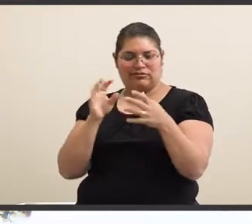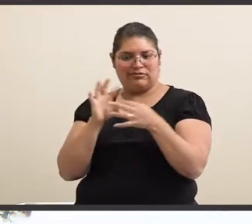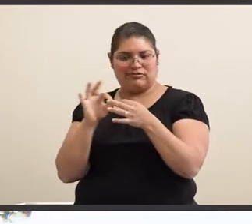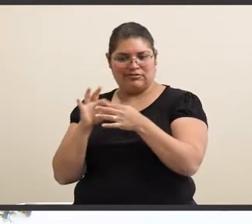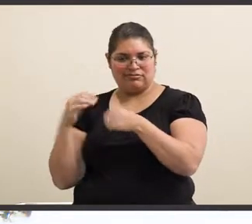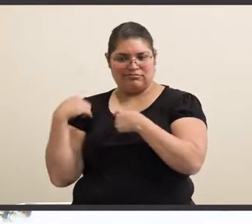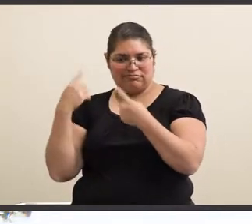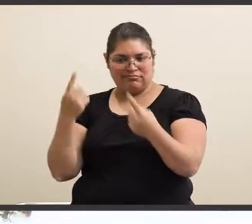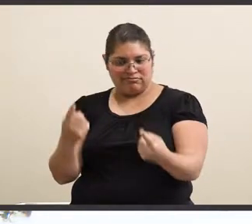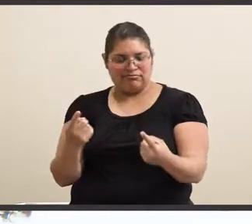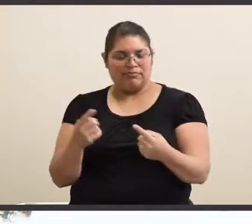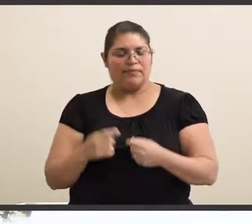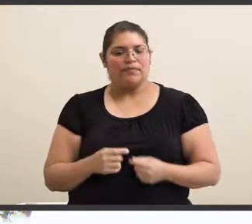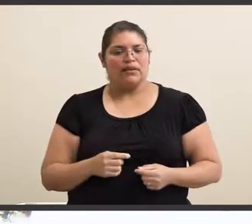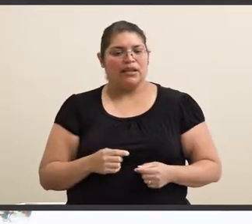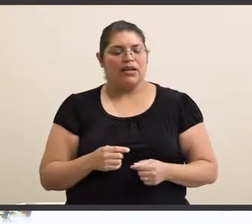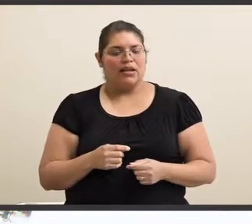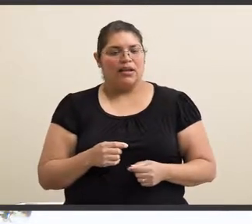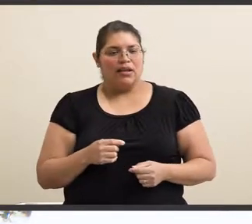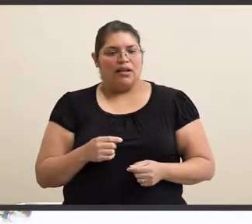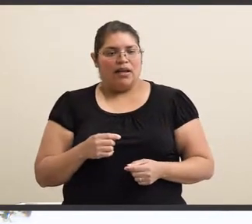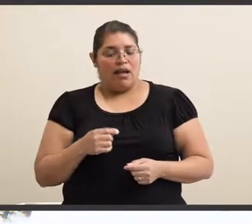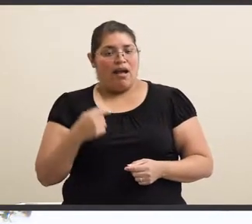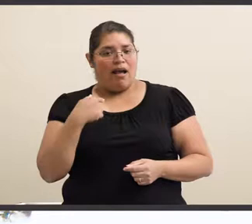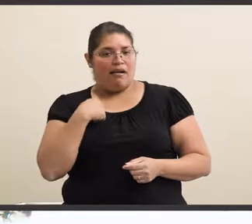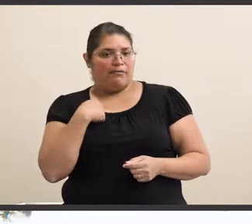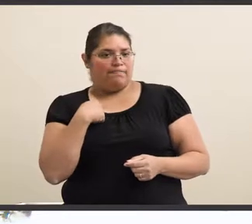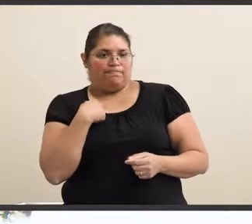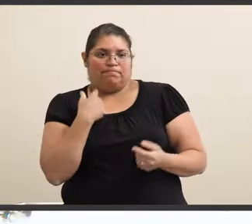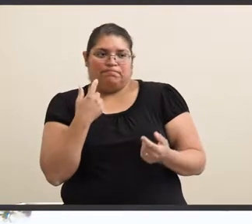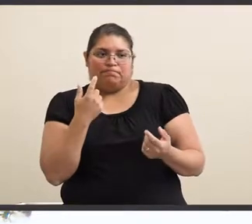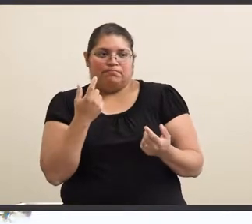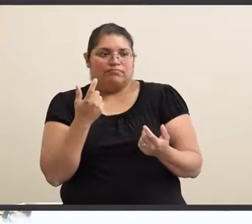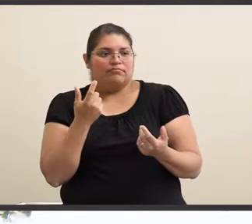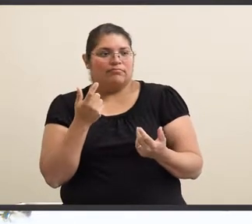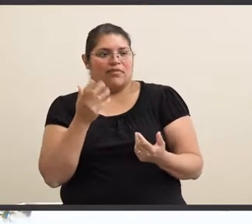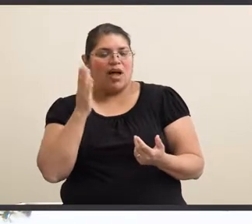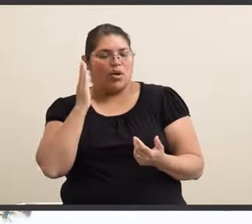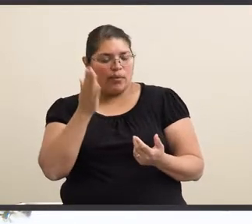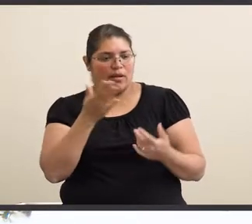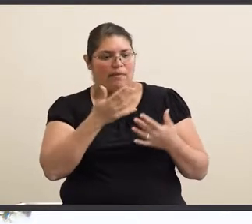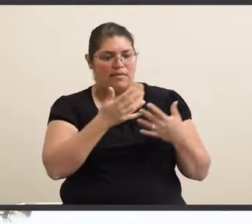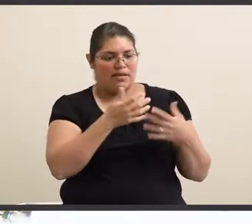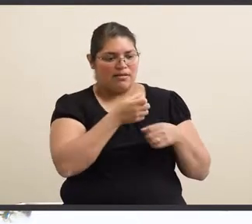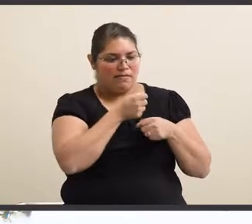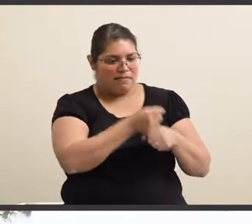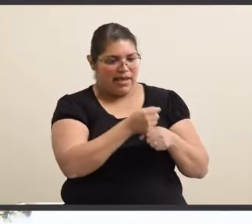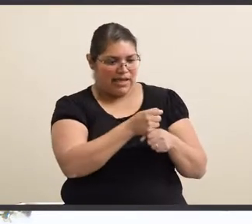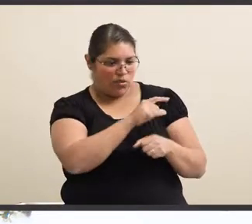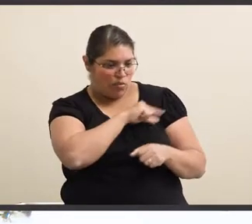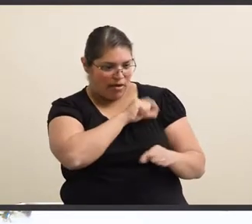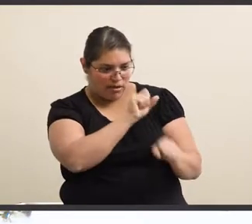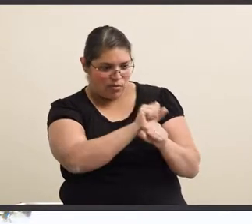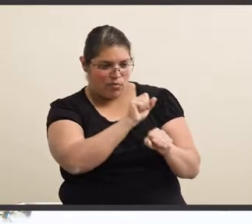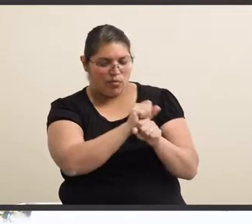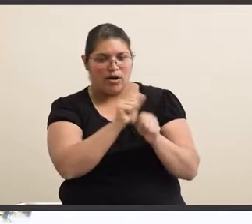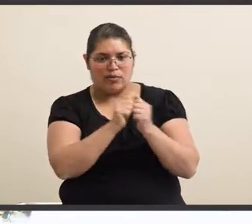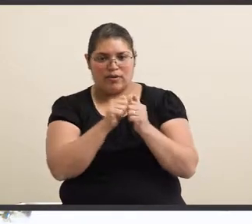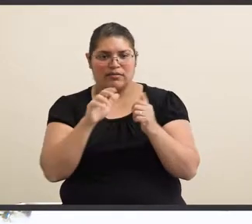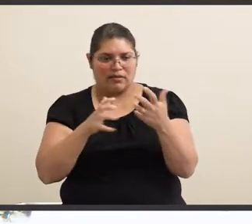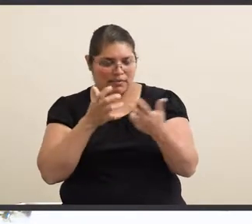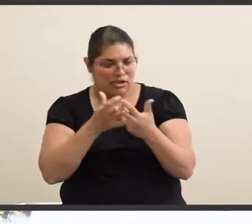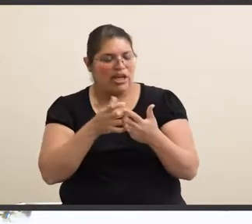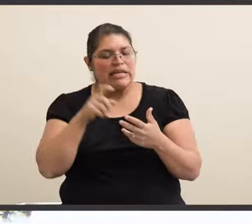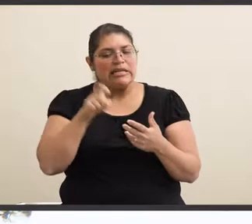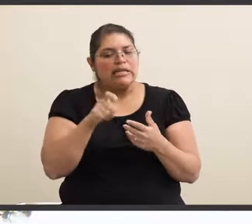them know, hey, you know, I'm just going to be producing a quality work. I just